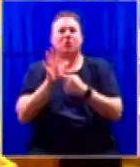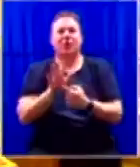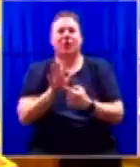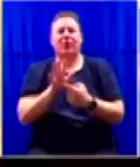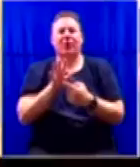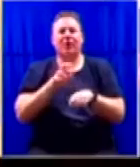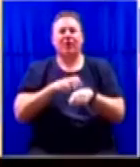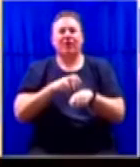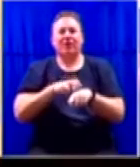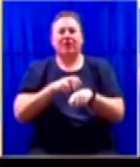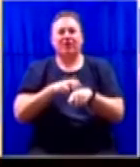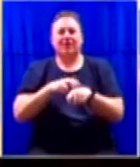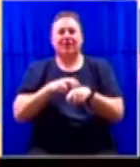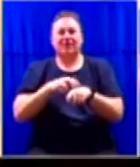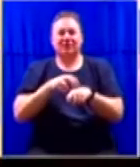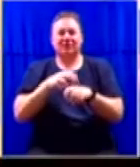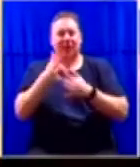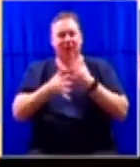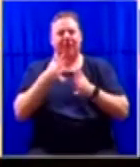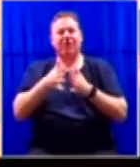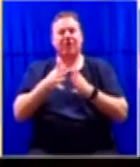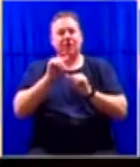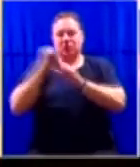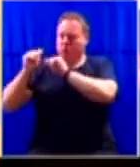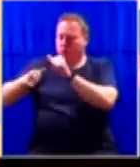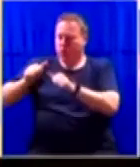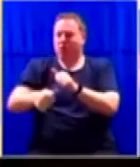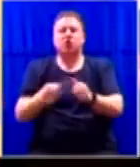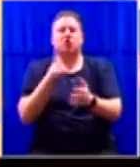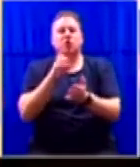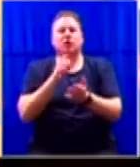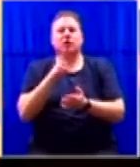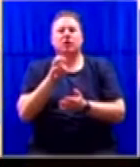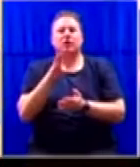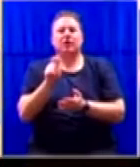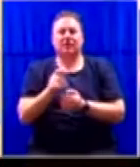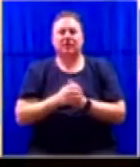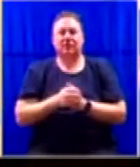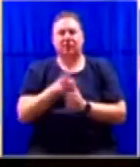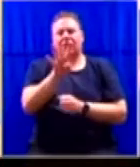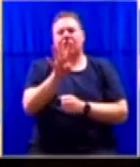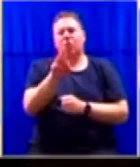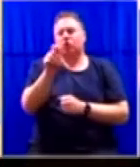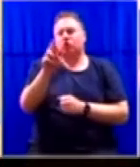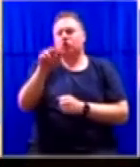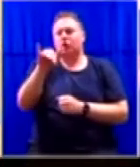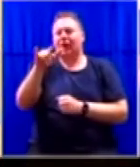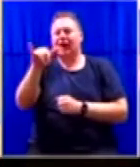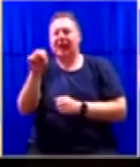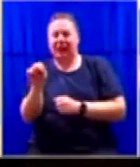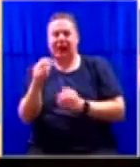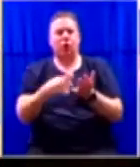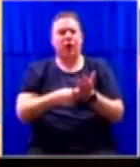careful of intergenerational debt. And you have correctly alluded to the almost 4 trillion rand debt and the